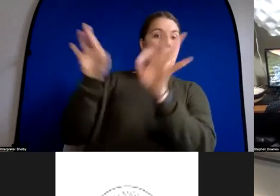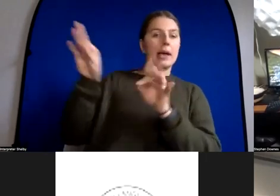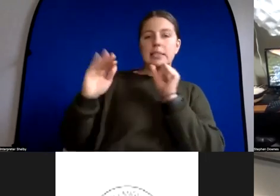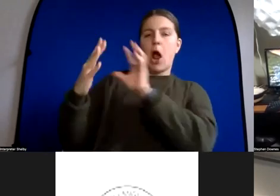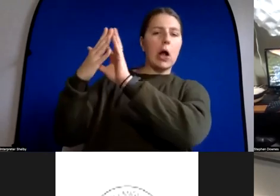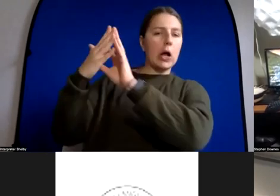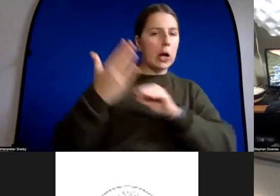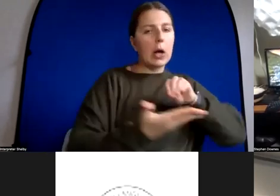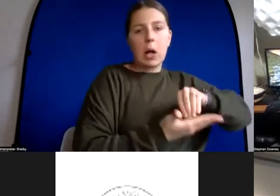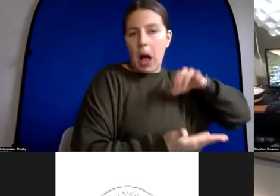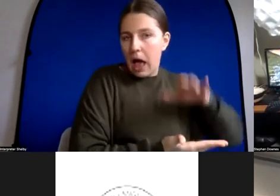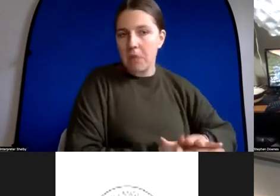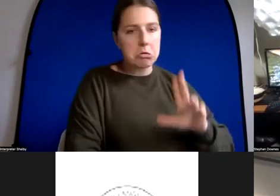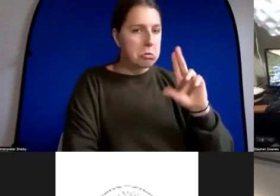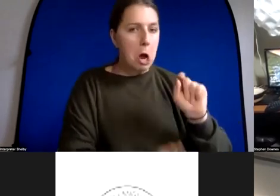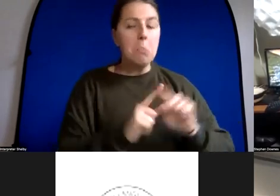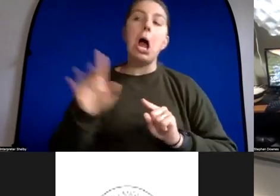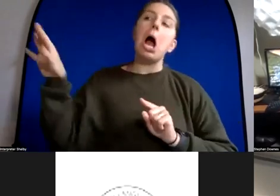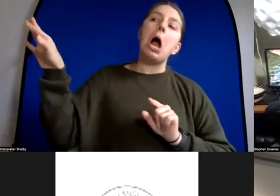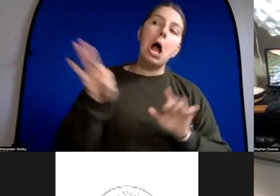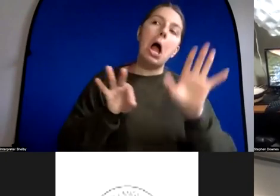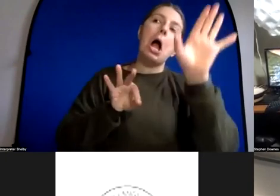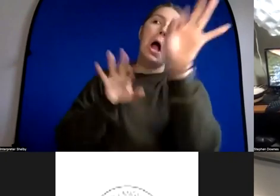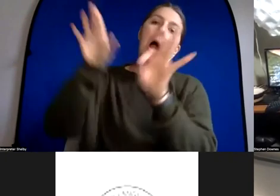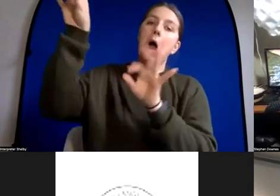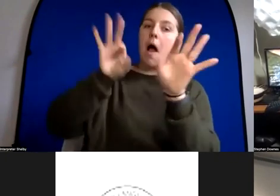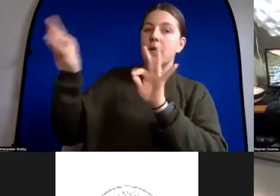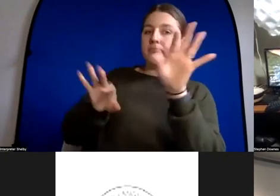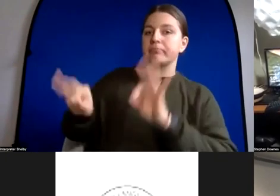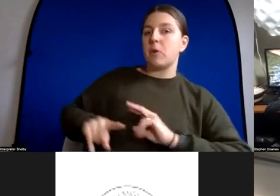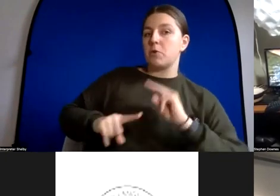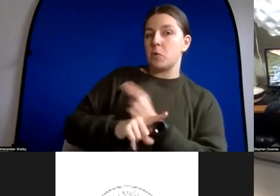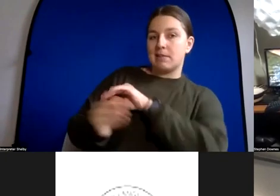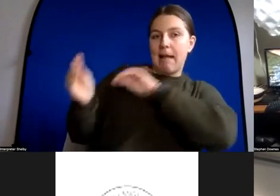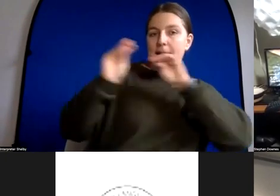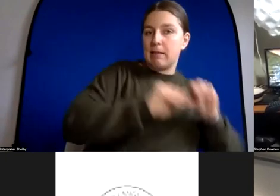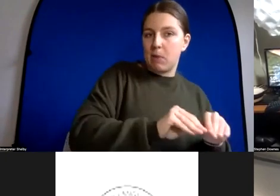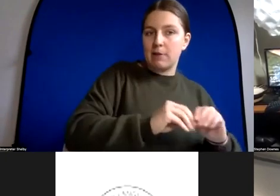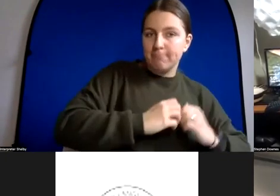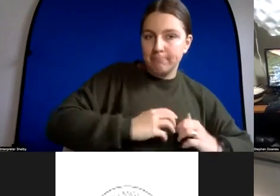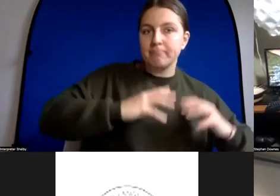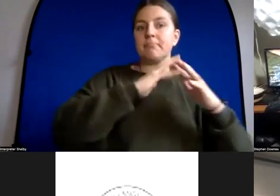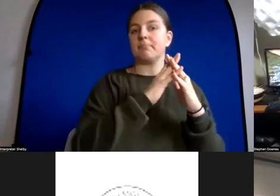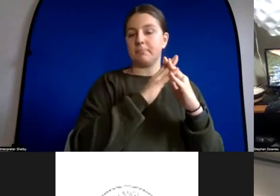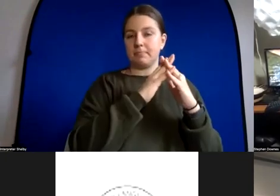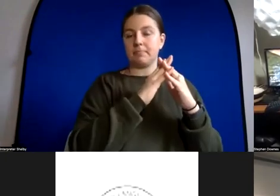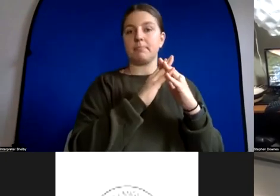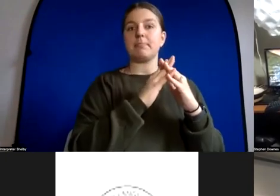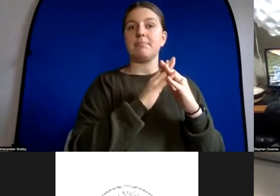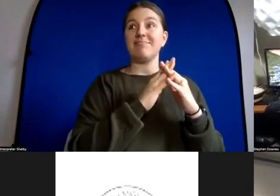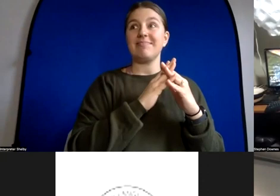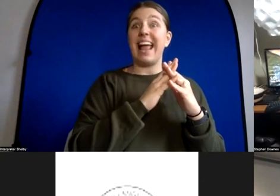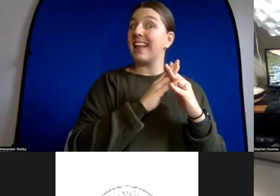producing copies of the content but they're using that content as input for their process without permission